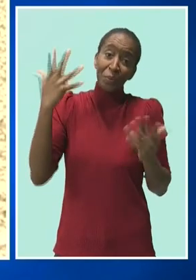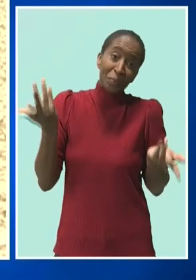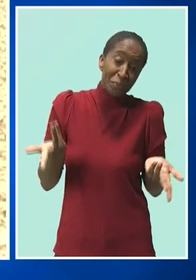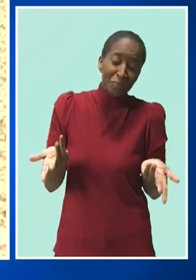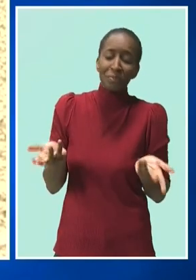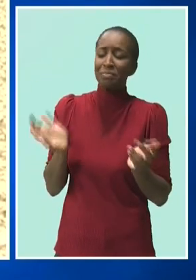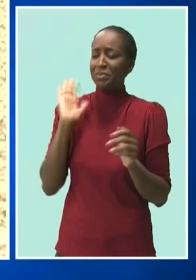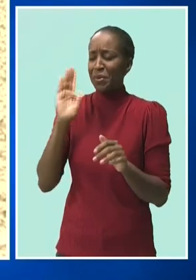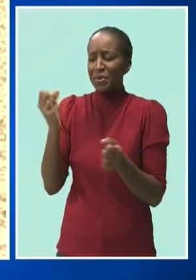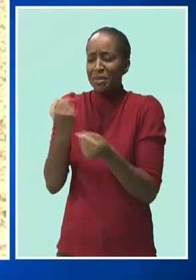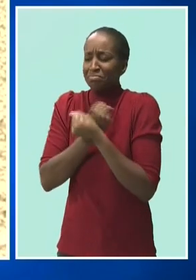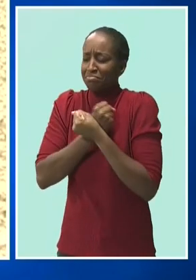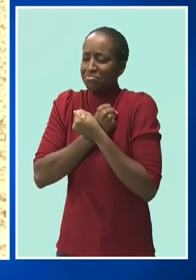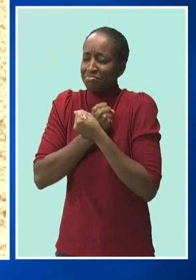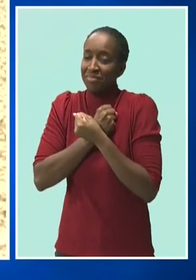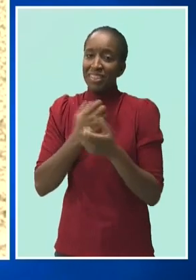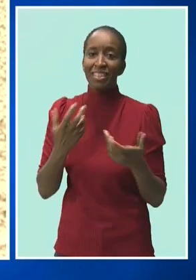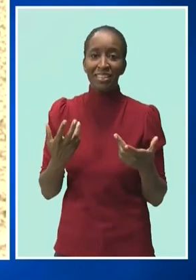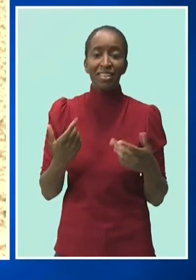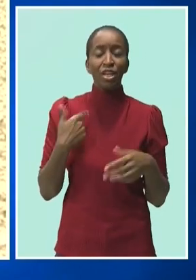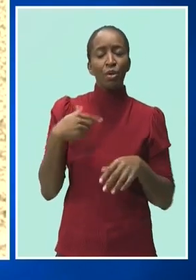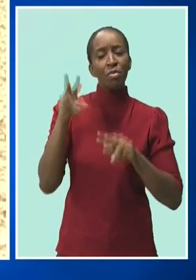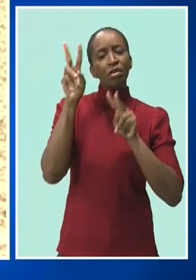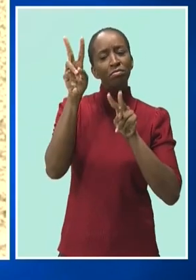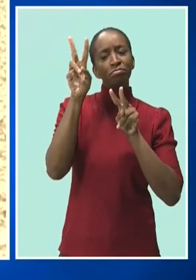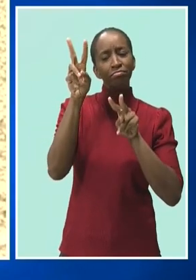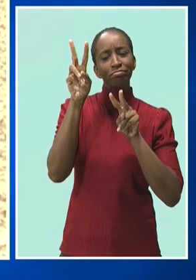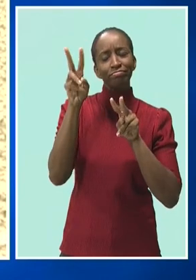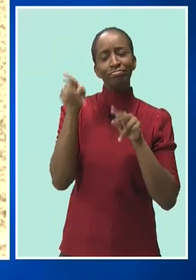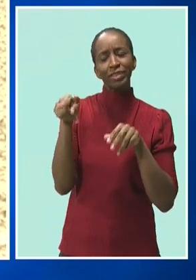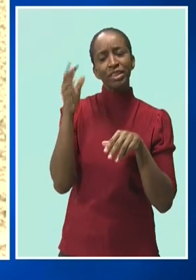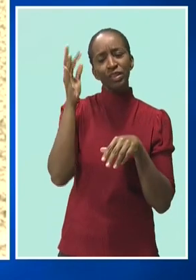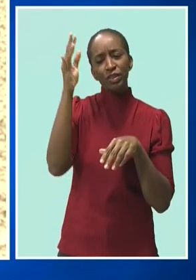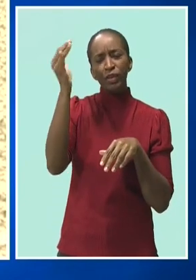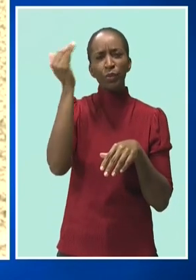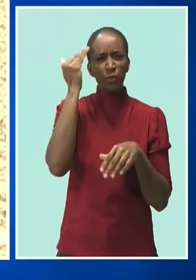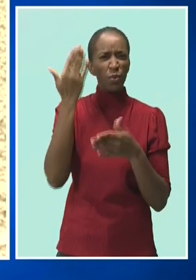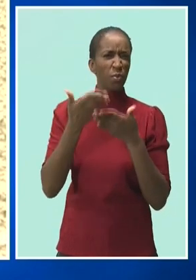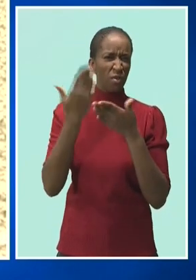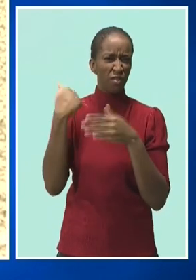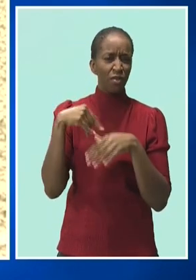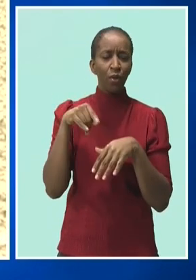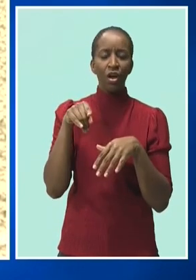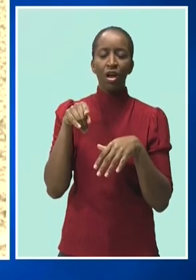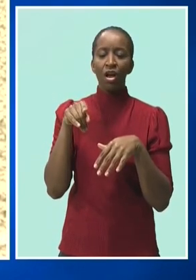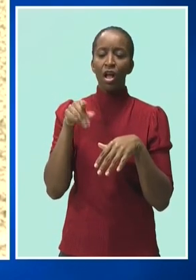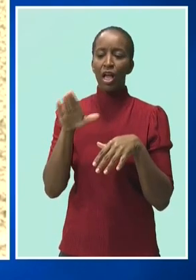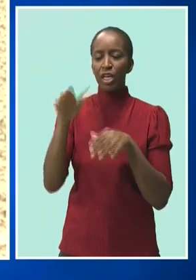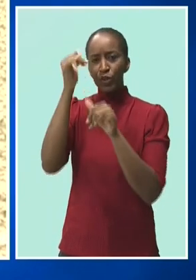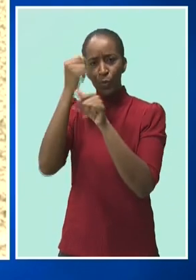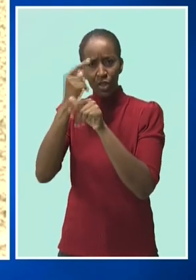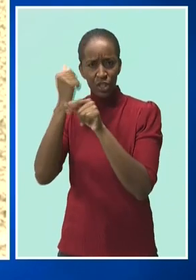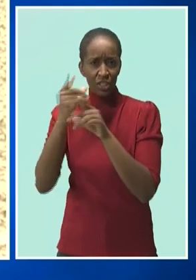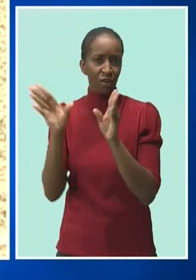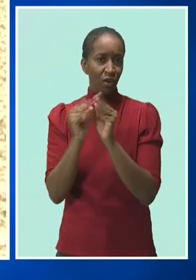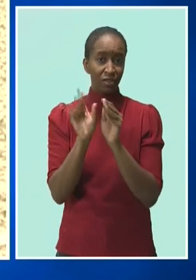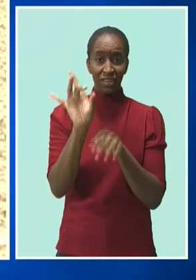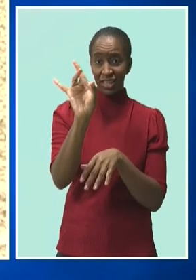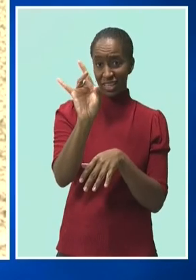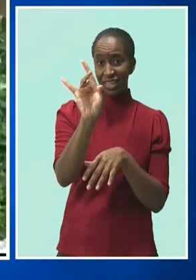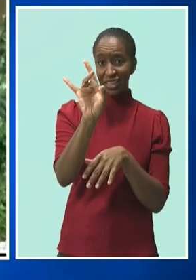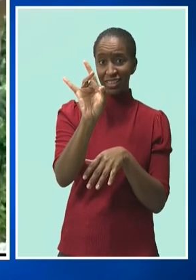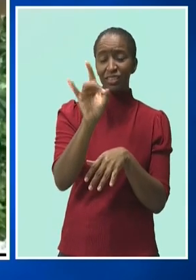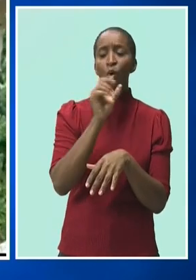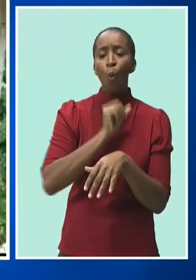period of years left because he is the first. He will be the oldest of eight now. The oldest one has died. So he'll be the oldest of eight.